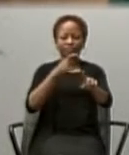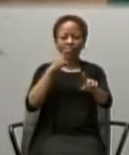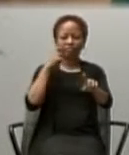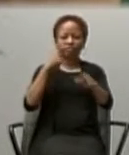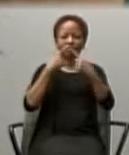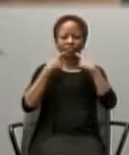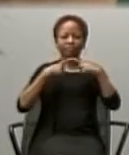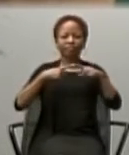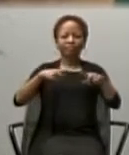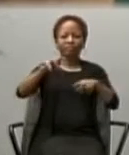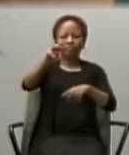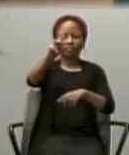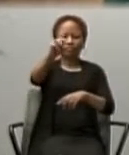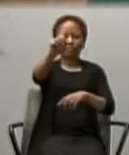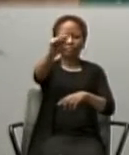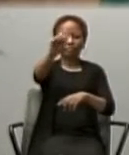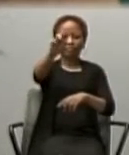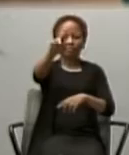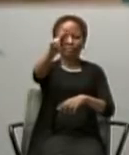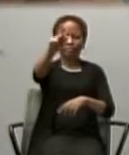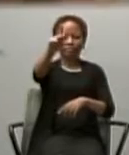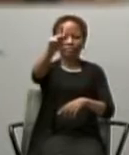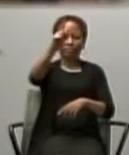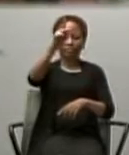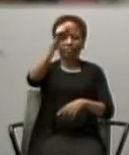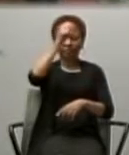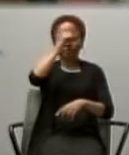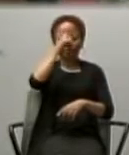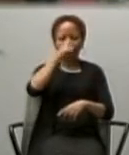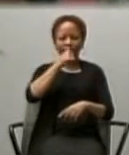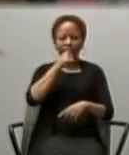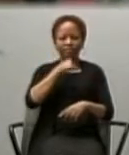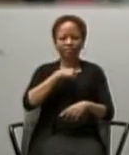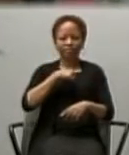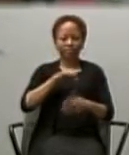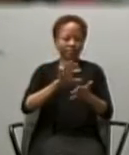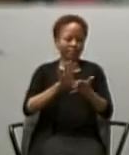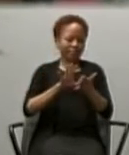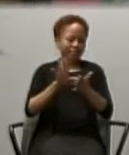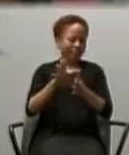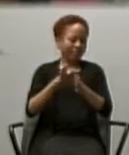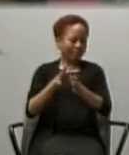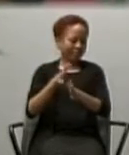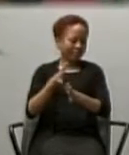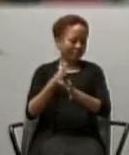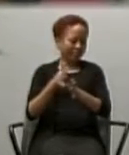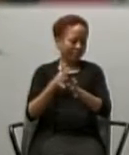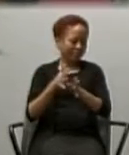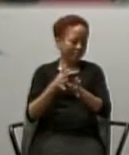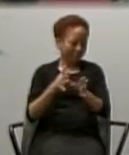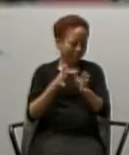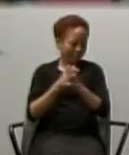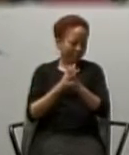Gospel according to Mark. Glory to you, Lord.